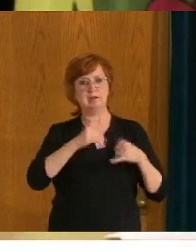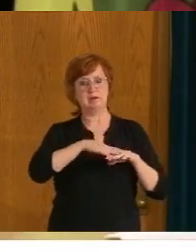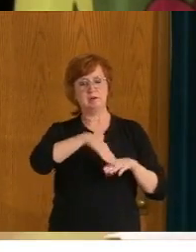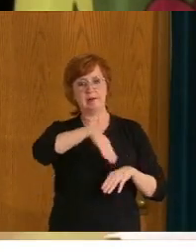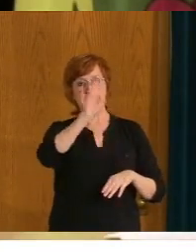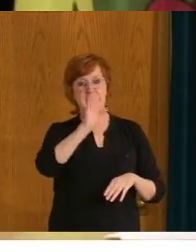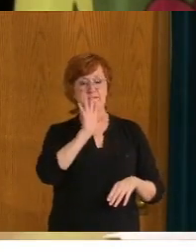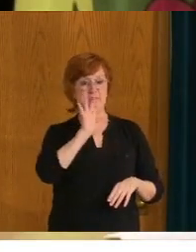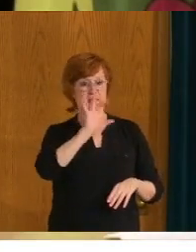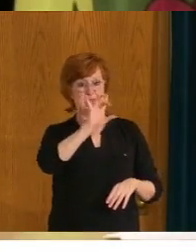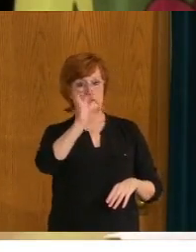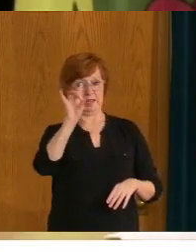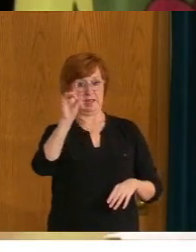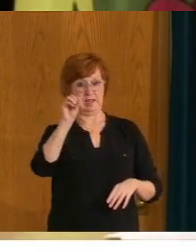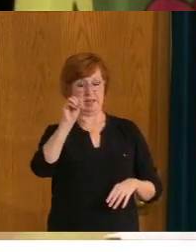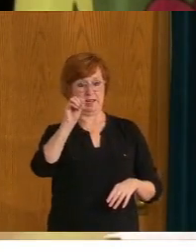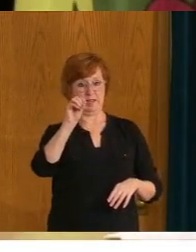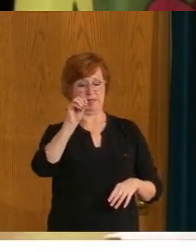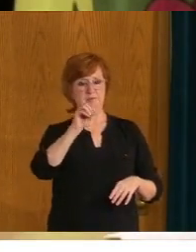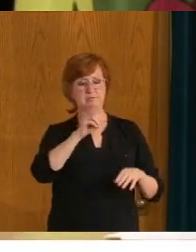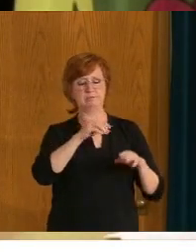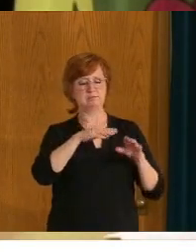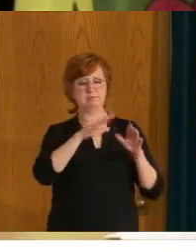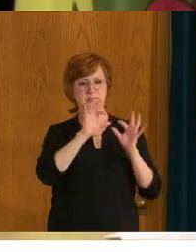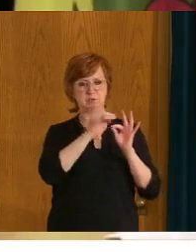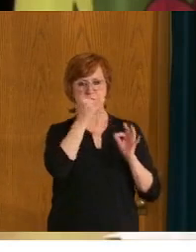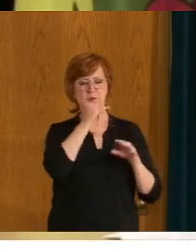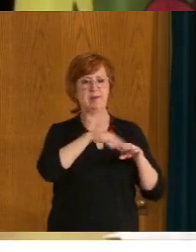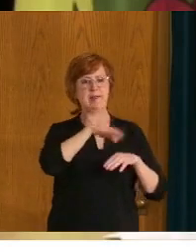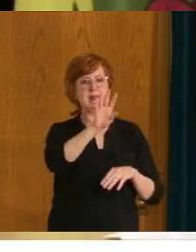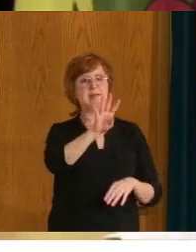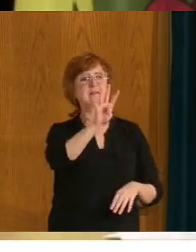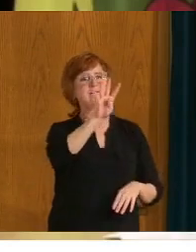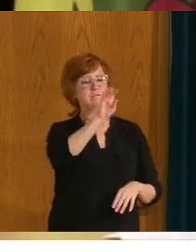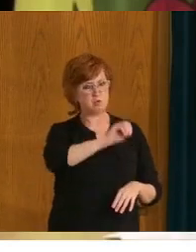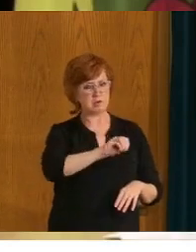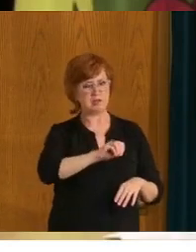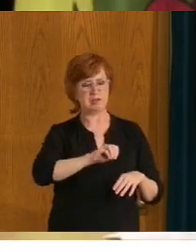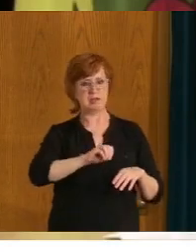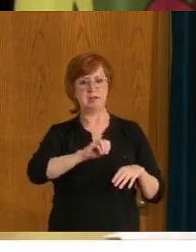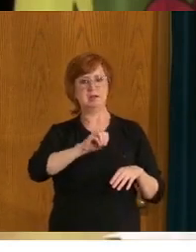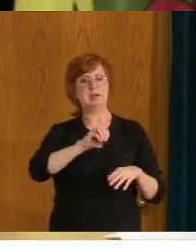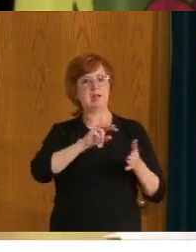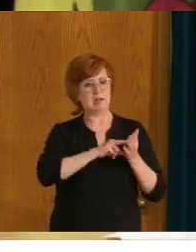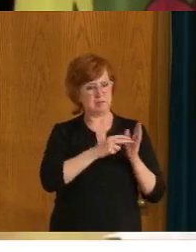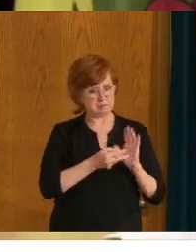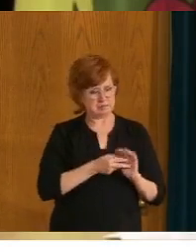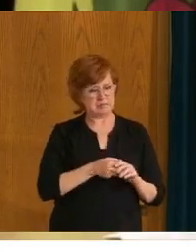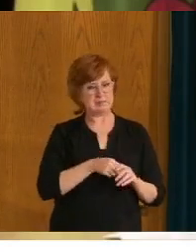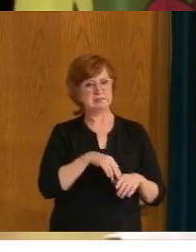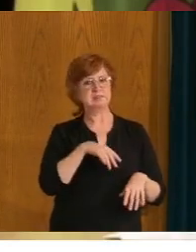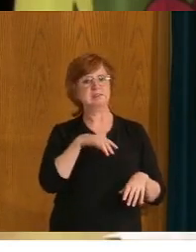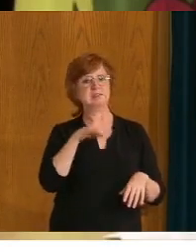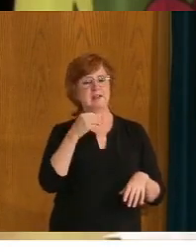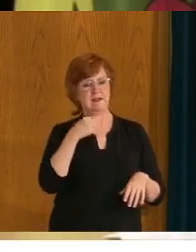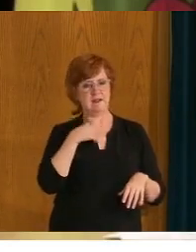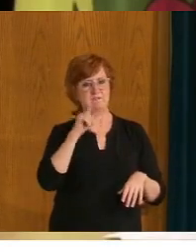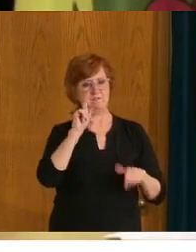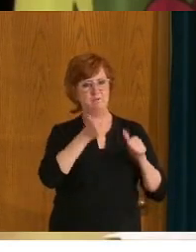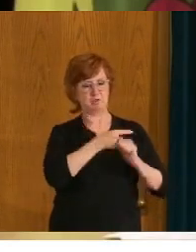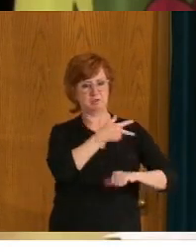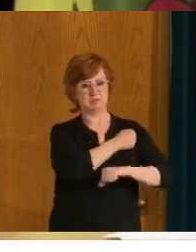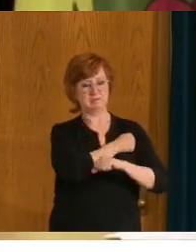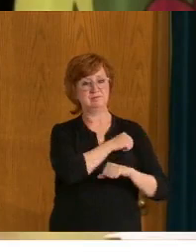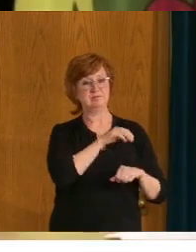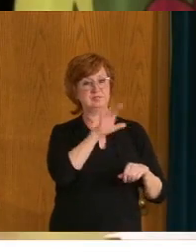40 that have received their, their first dose. 30 plus is, is proving to be the same. Uh, we're 75% in, in that age